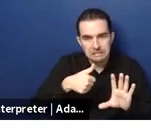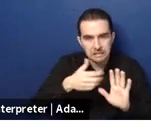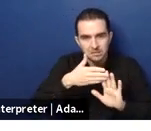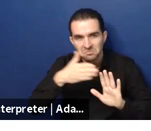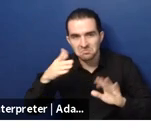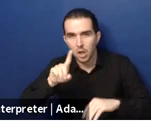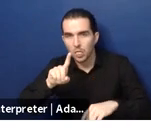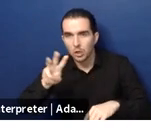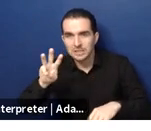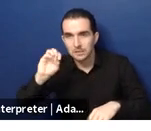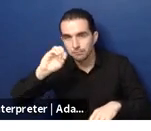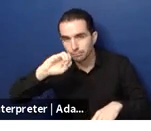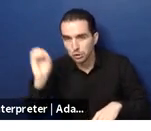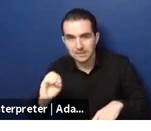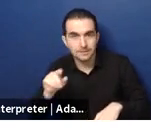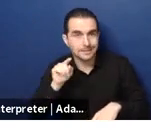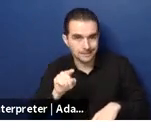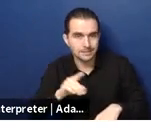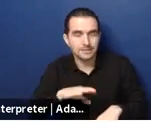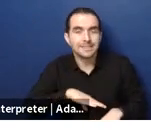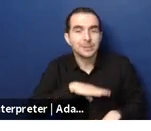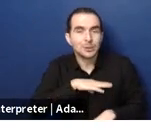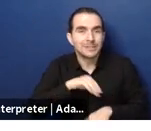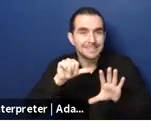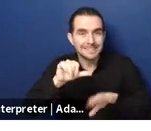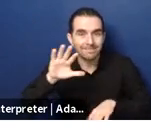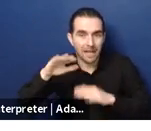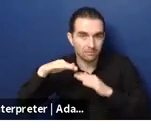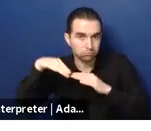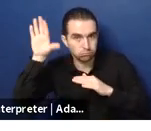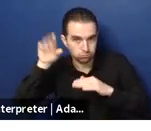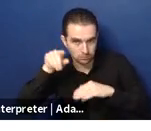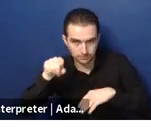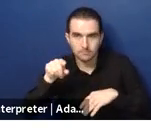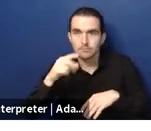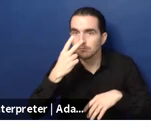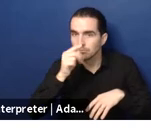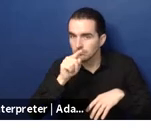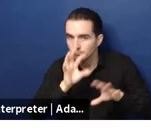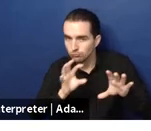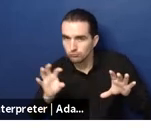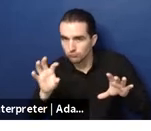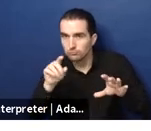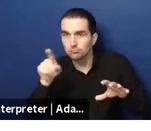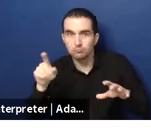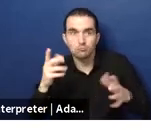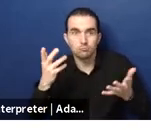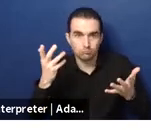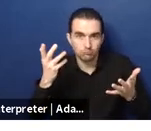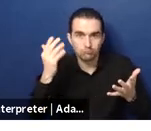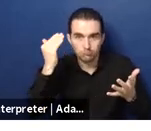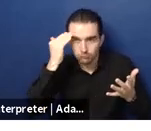japan korea singapore but when we look forward to 2050 you can see that that uh